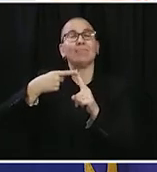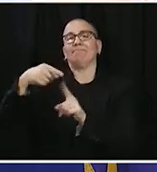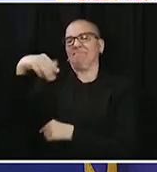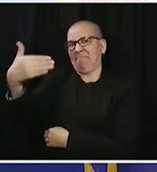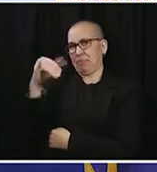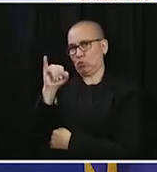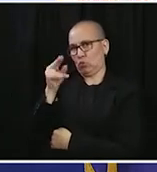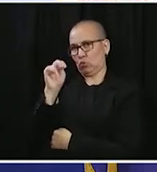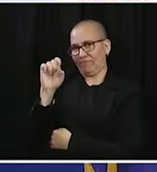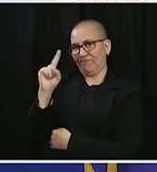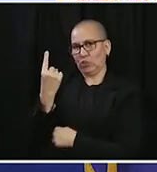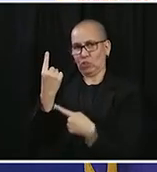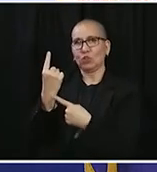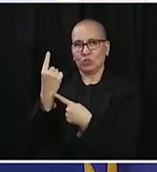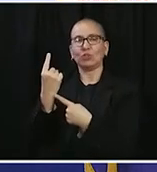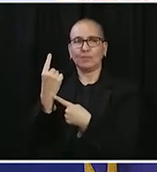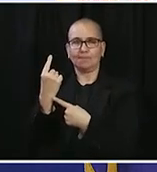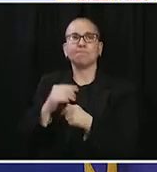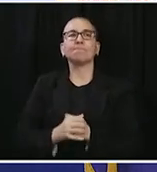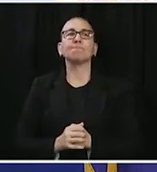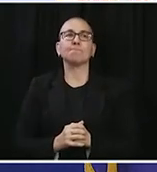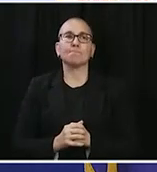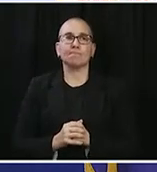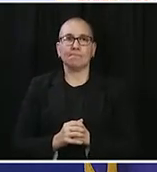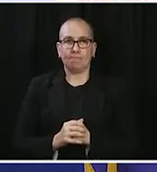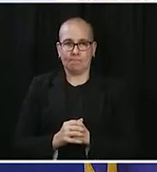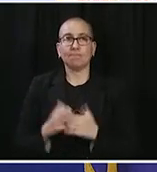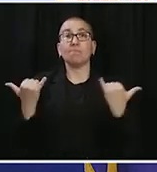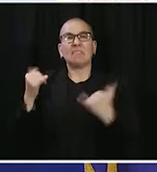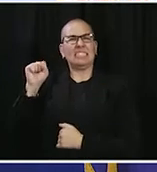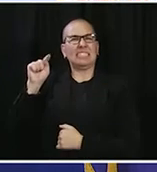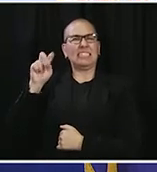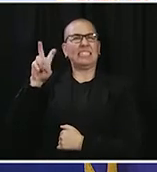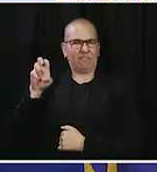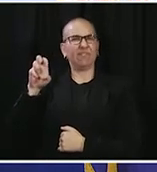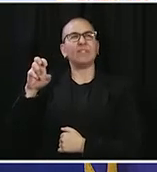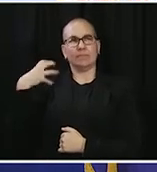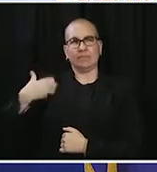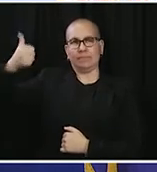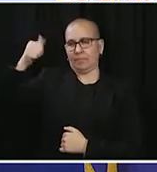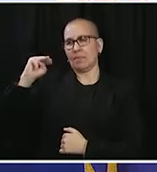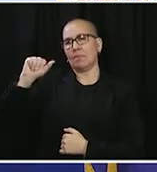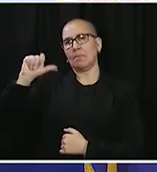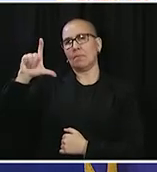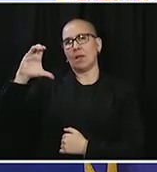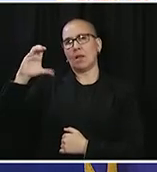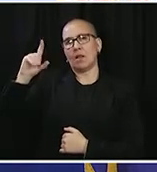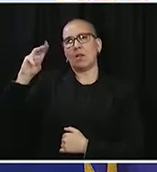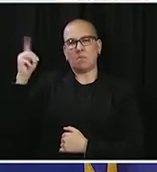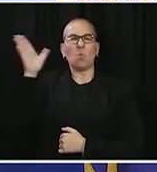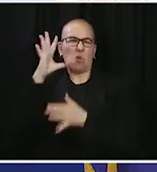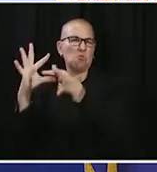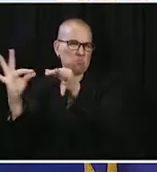We're going to have Steve and Commissioner Malcolm do a little bit more on that on June 1st. Restaurants and bars, I just want to speak to all those folks. They're